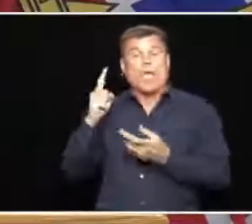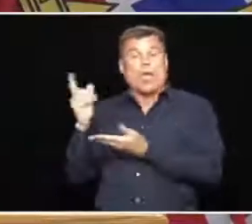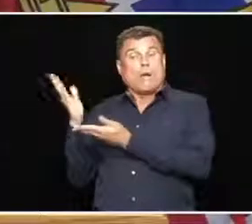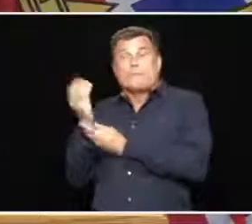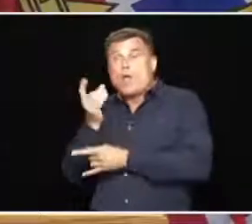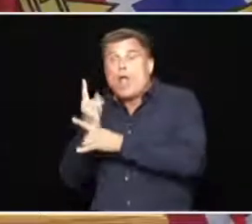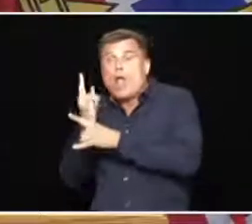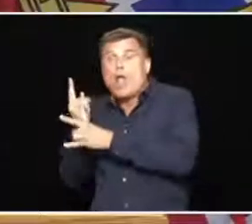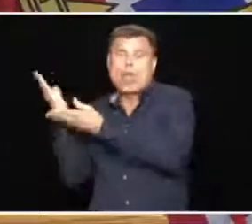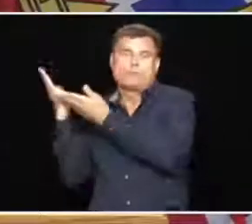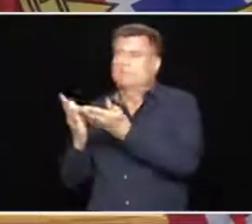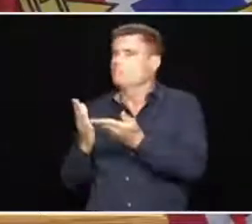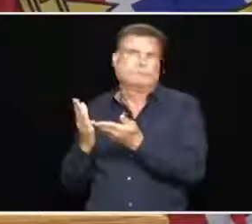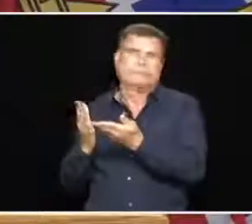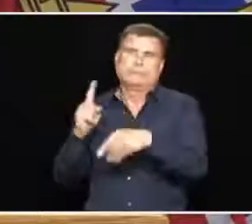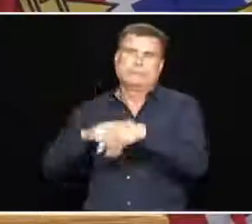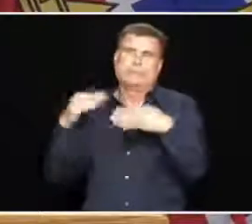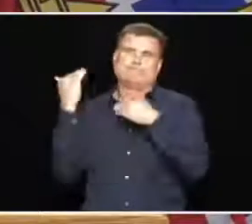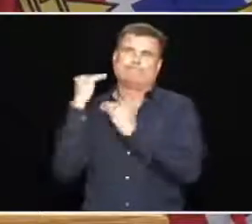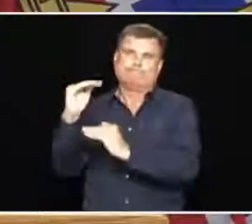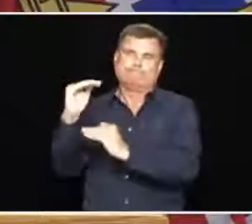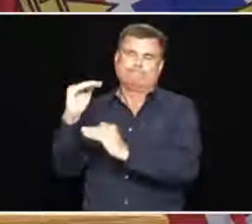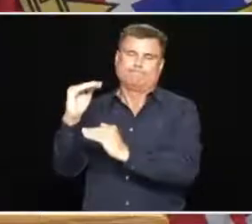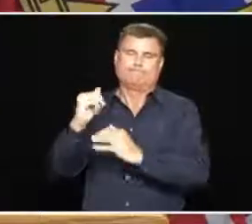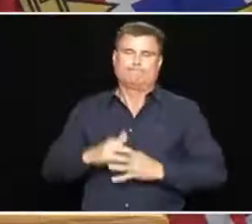continue but not serve alcohol.